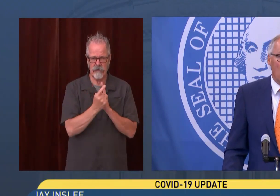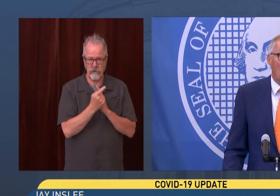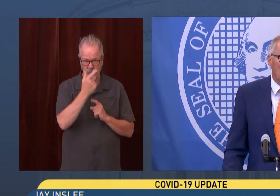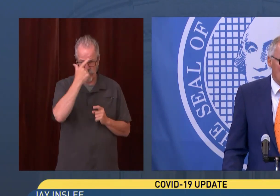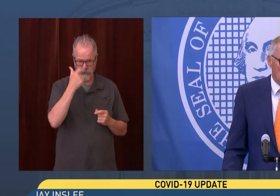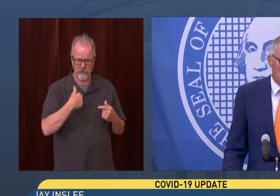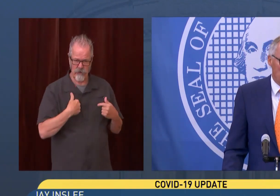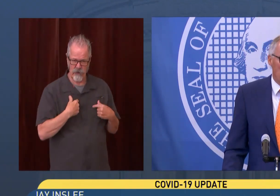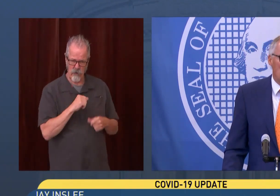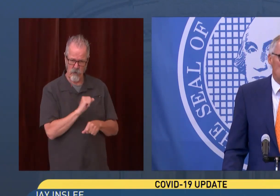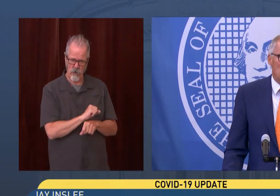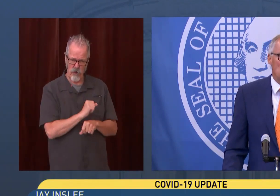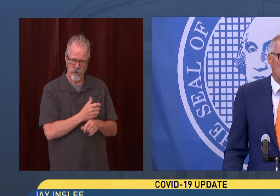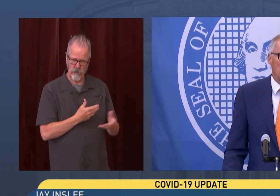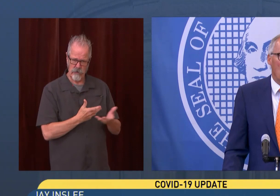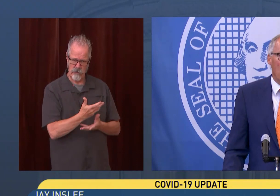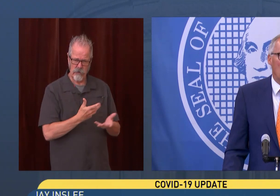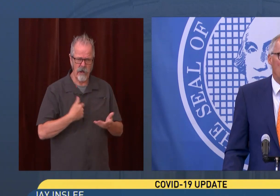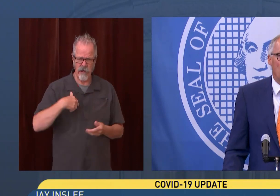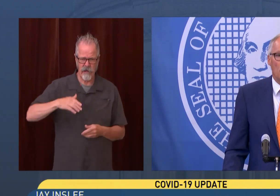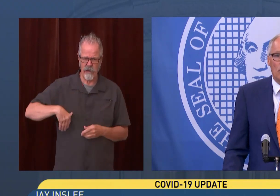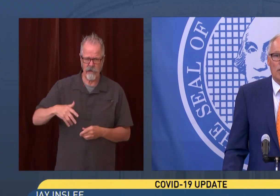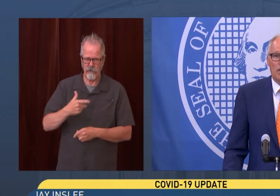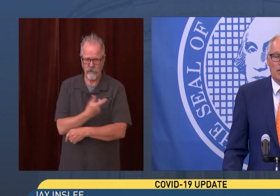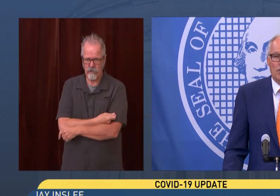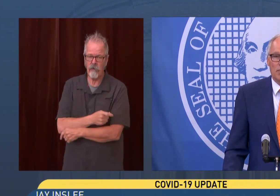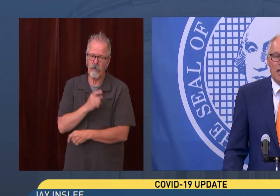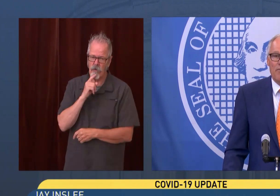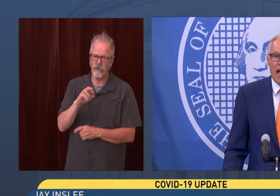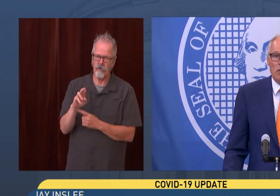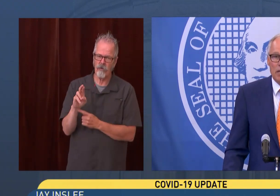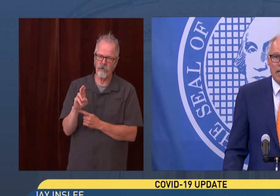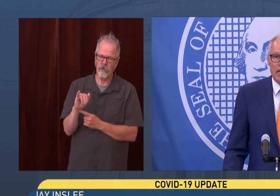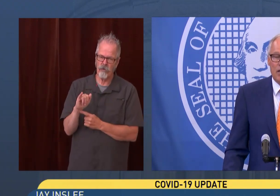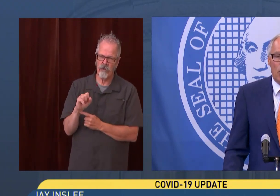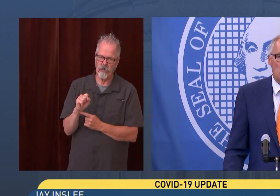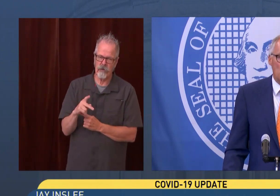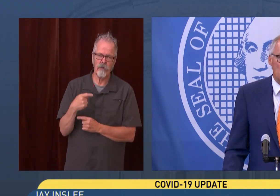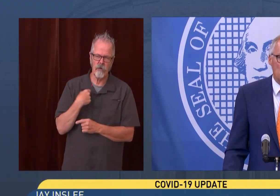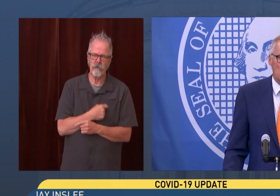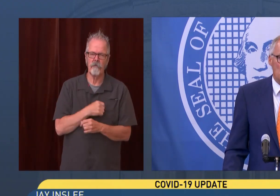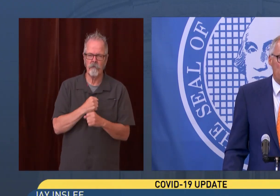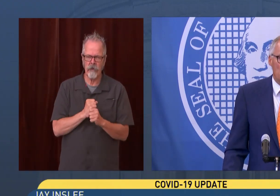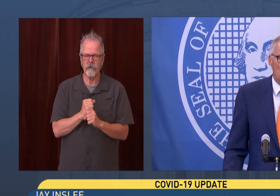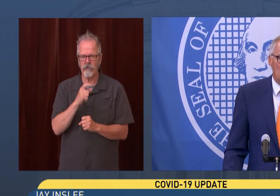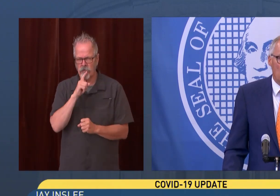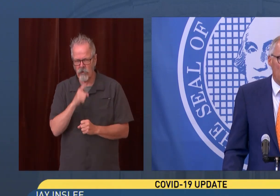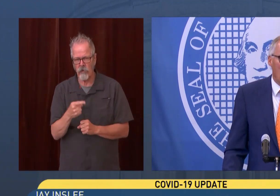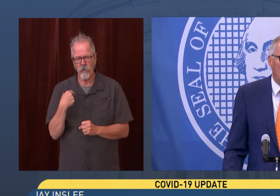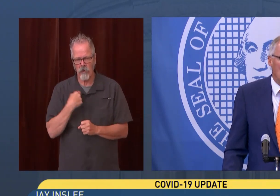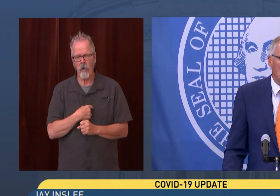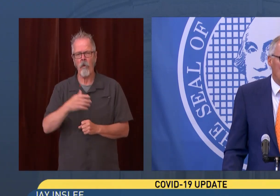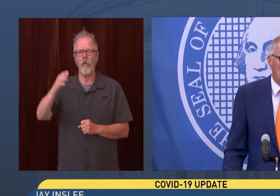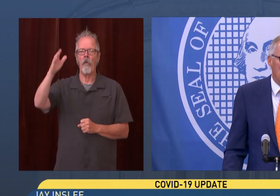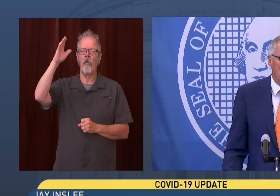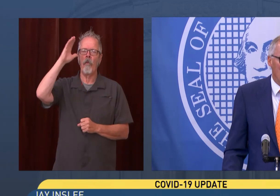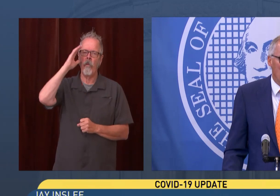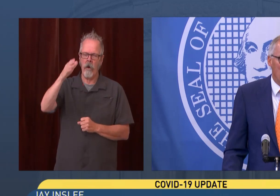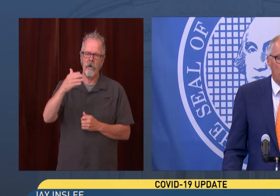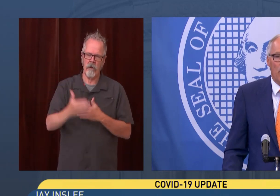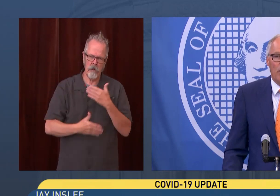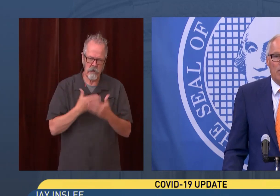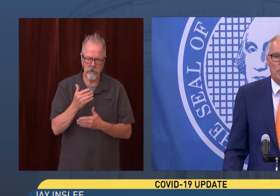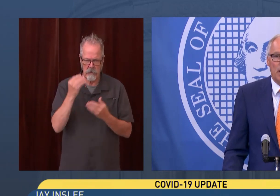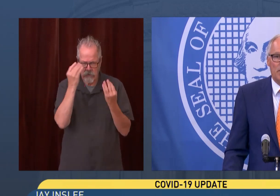We are considering measures to require people to become vaccinated in those conditions. We are considering state